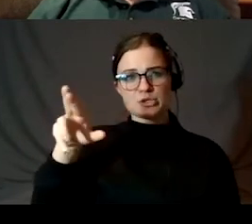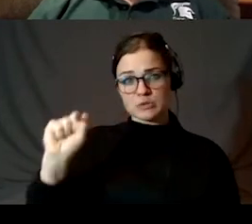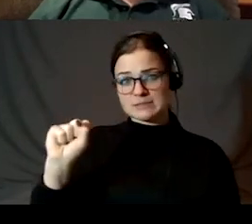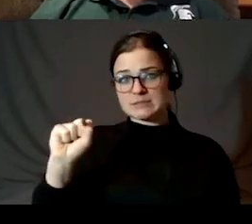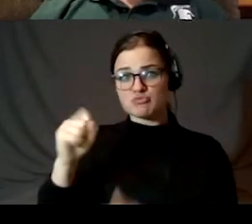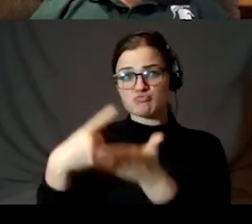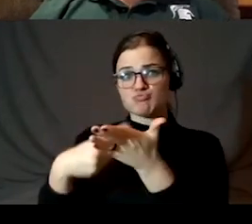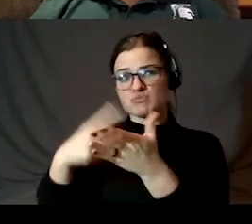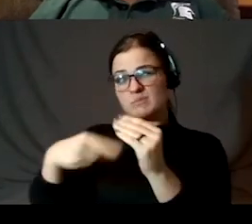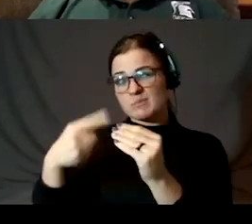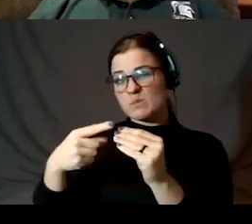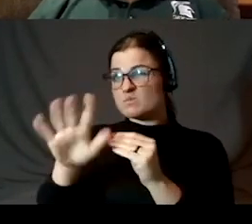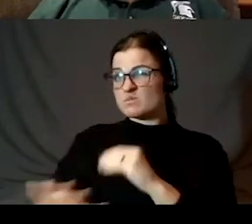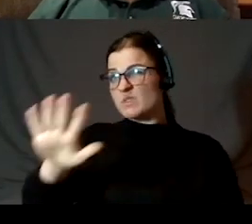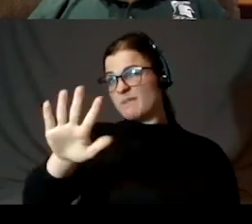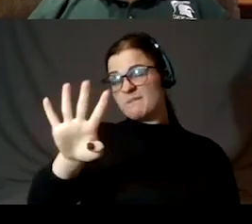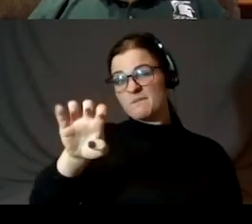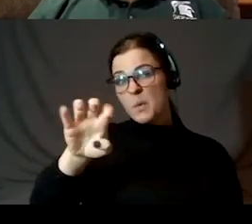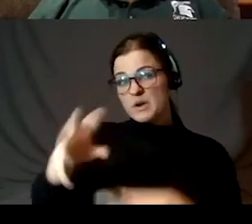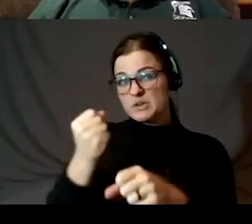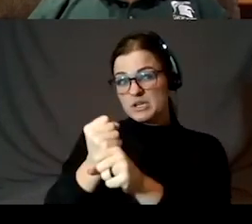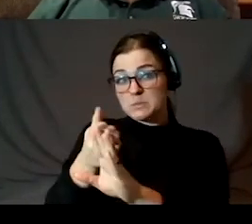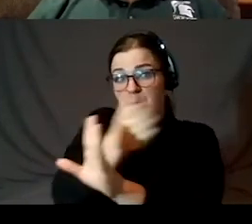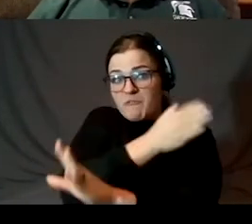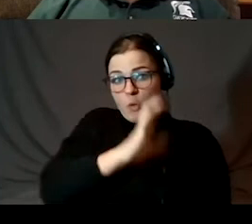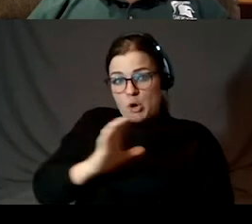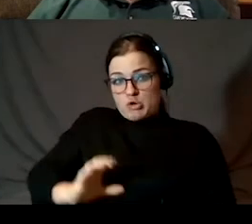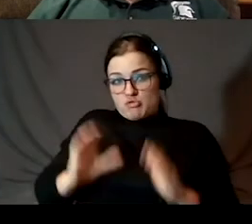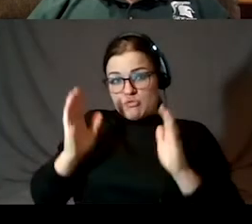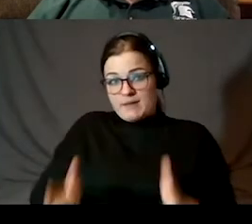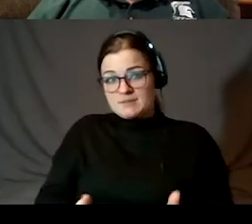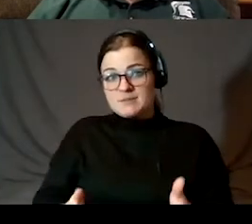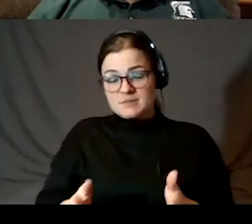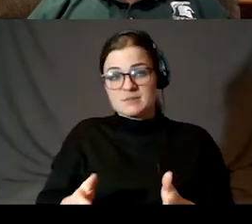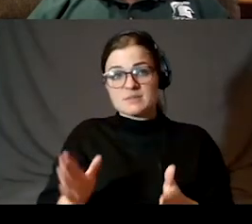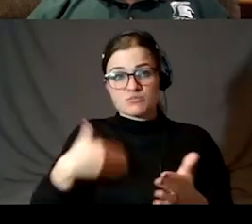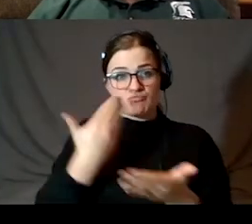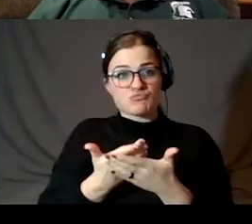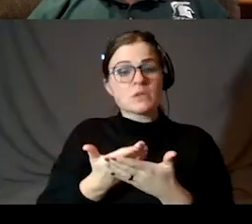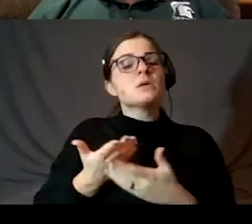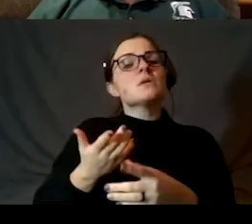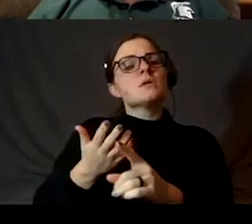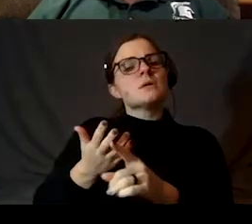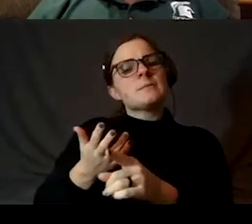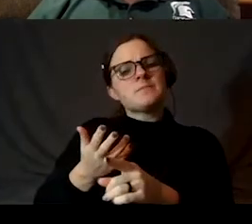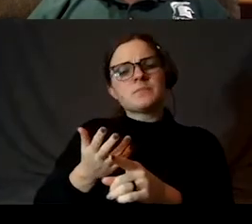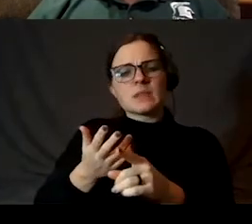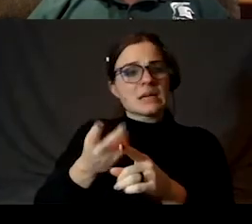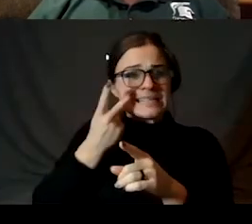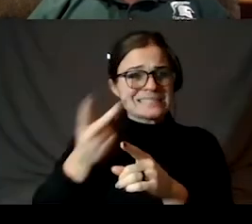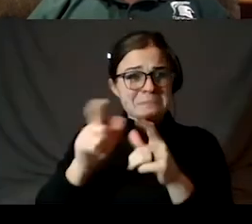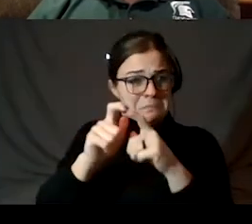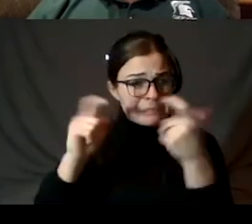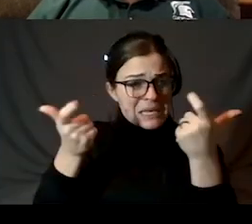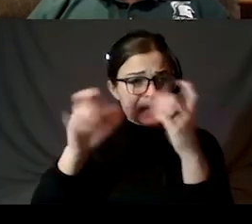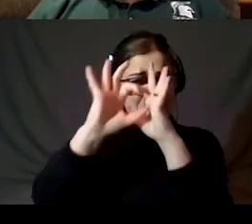before Christ. And bigger and bigger telescopes simply reveal smaller and smaller and smaller craters. There